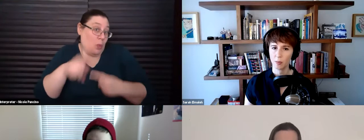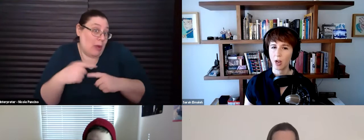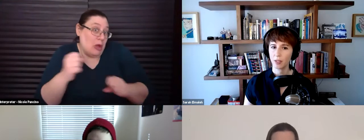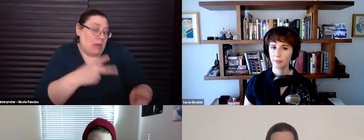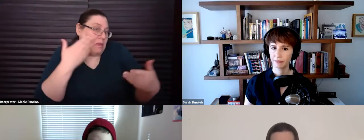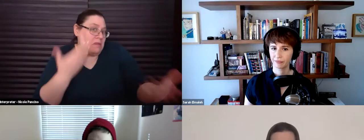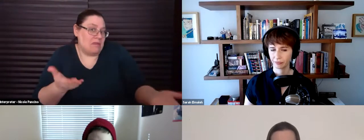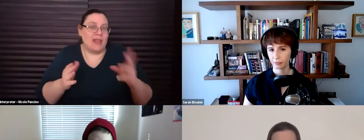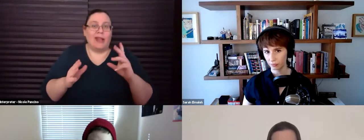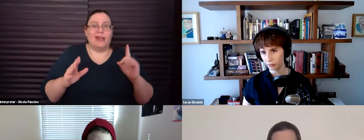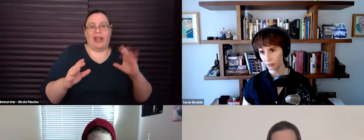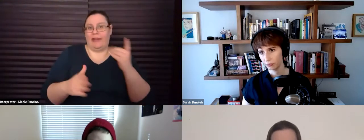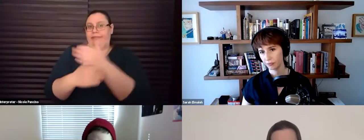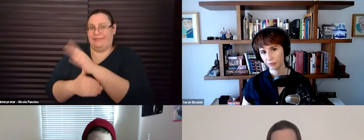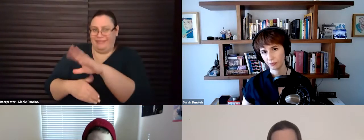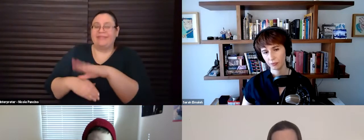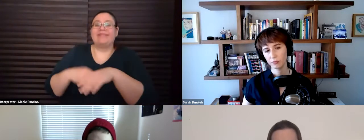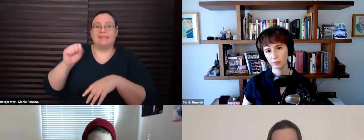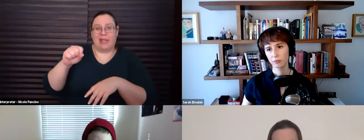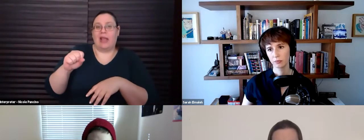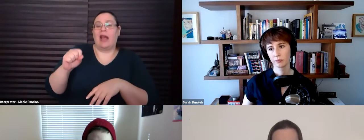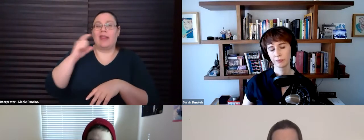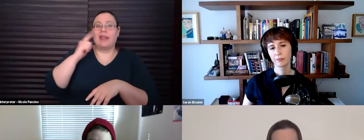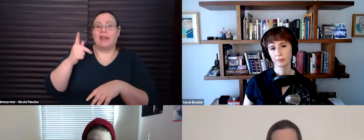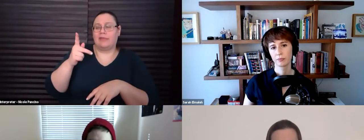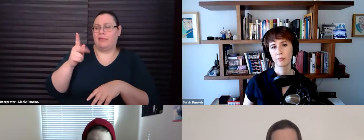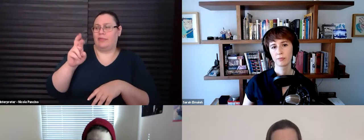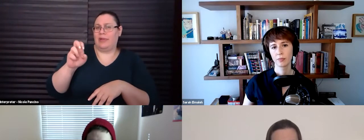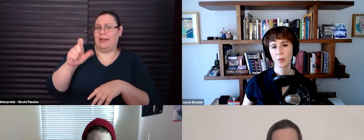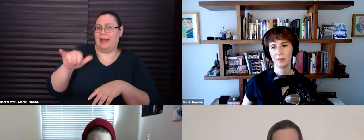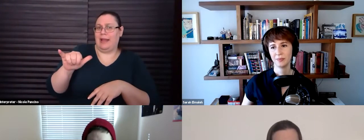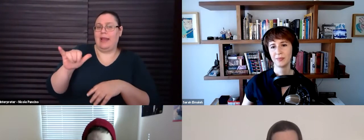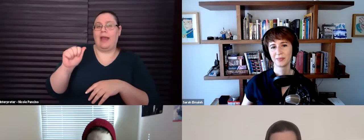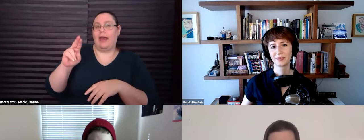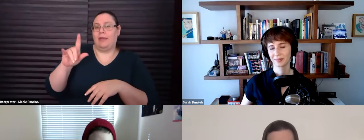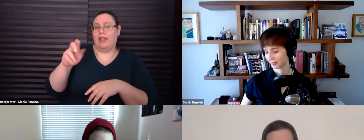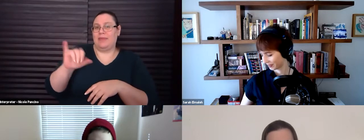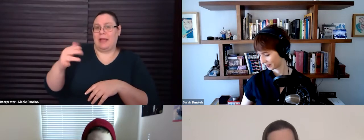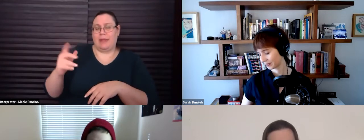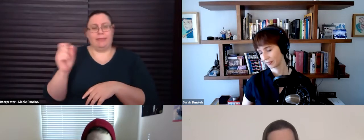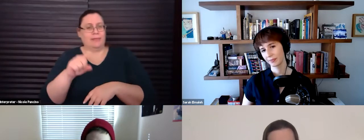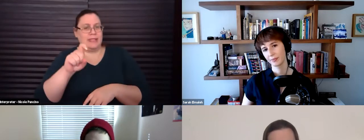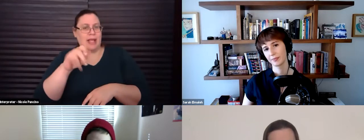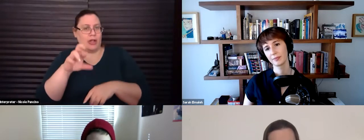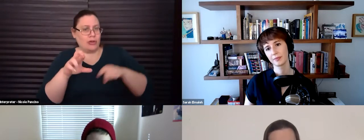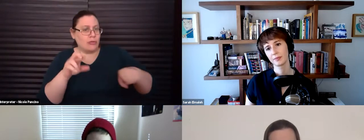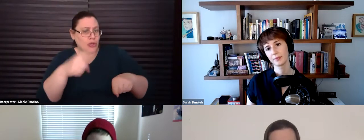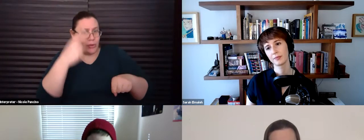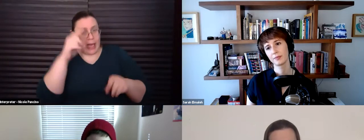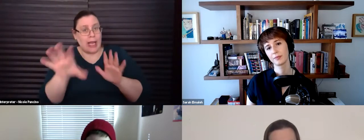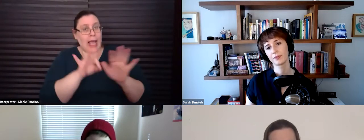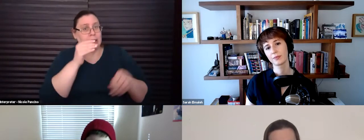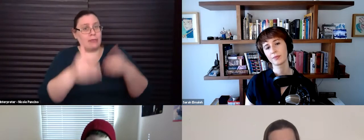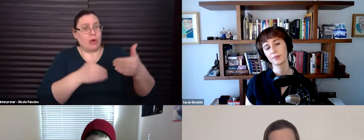think prelay animation is likely to do the same. Um, but Xander, do you feel like the casting process has changed very